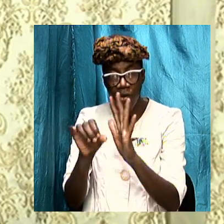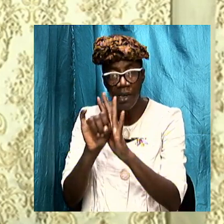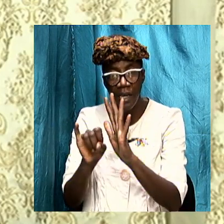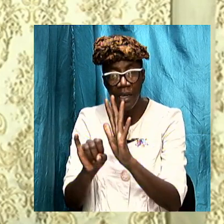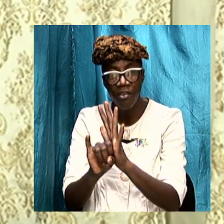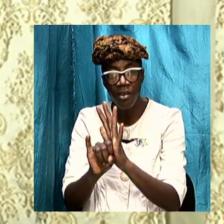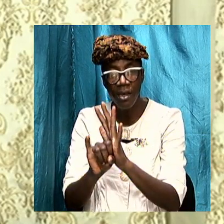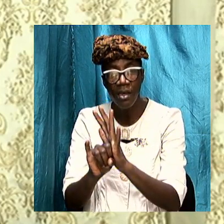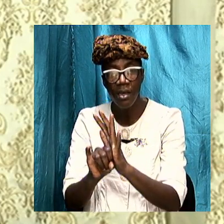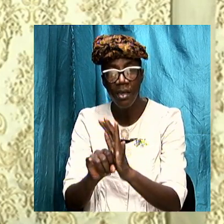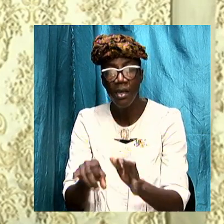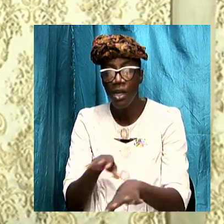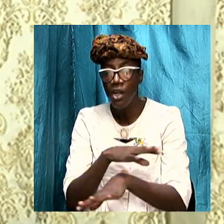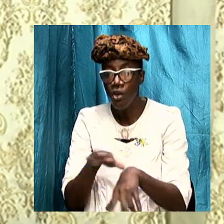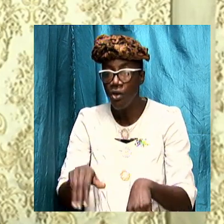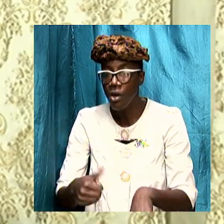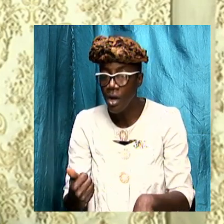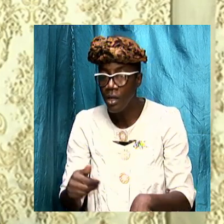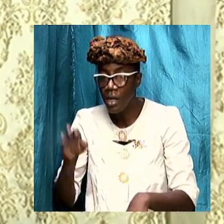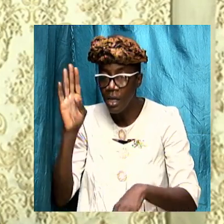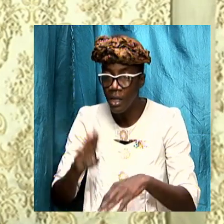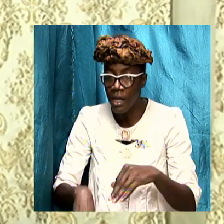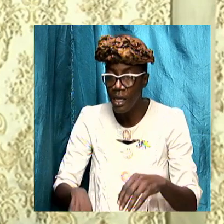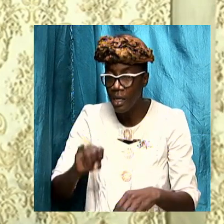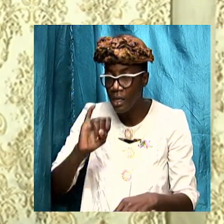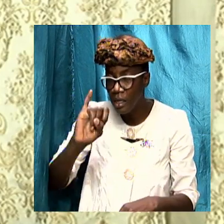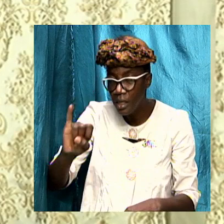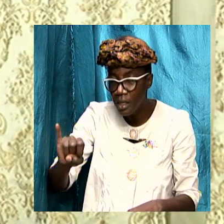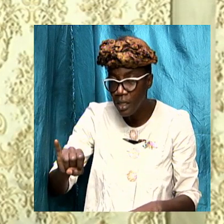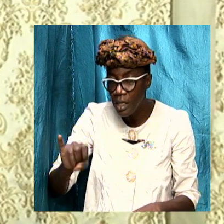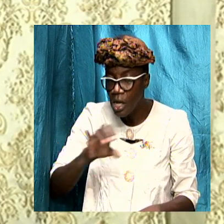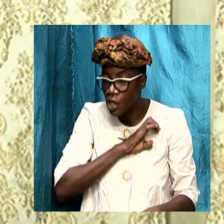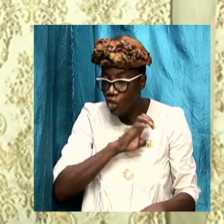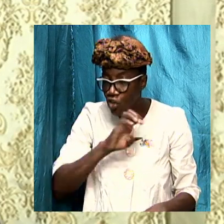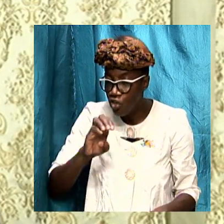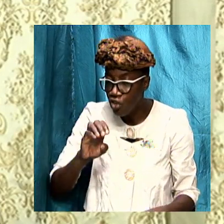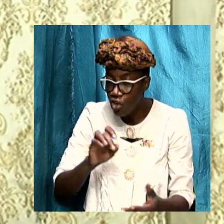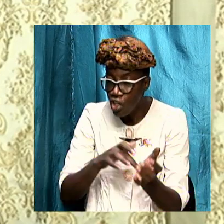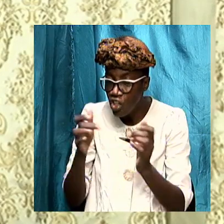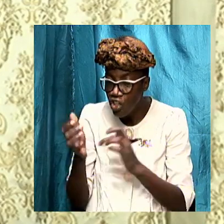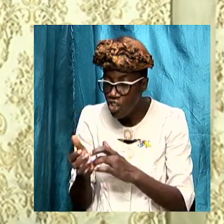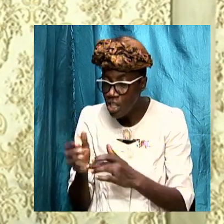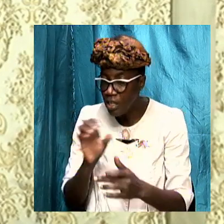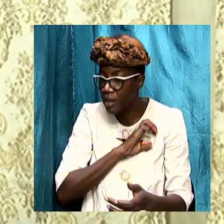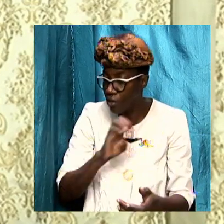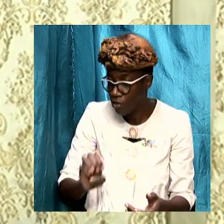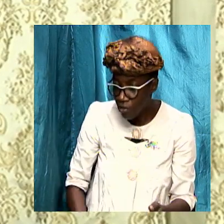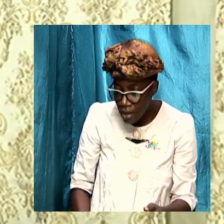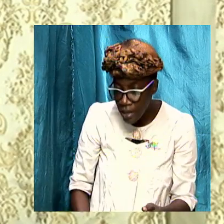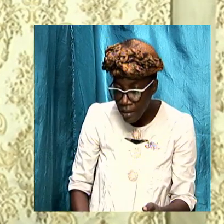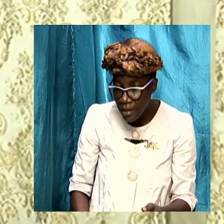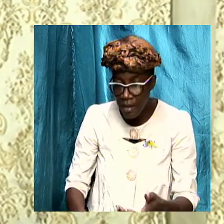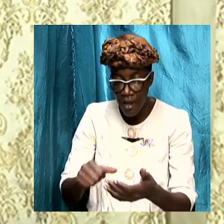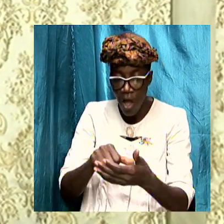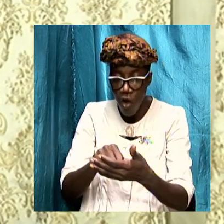is none other than Jesus Christ he is the author